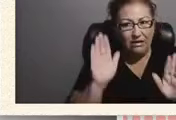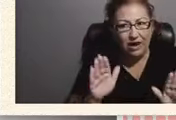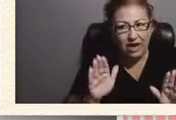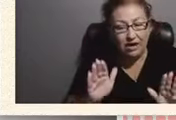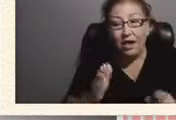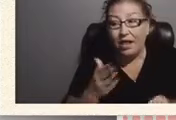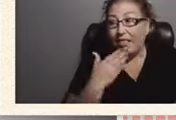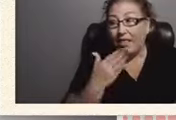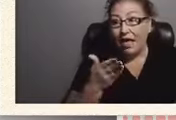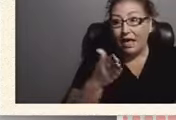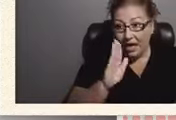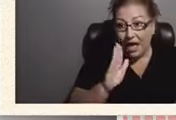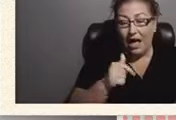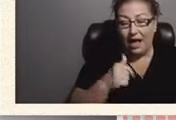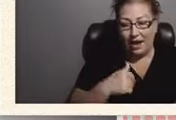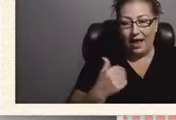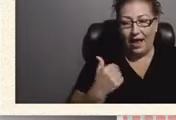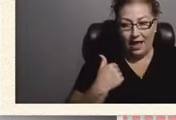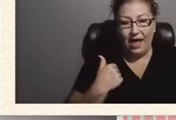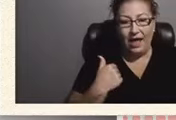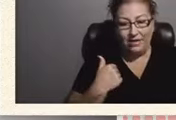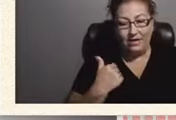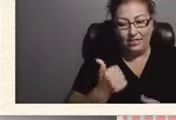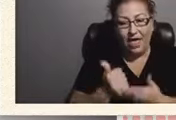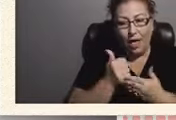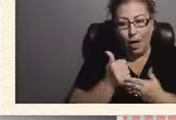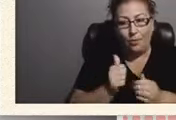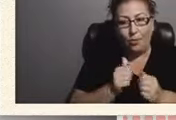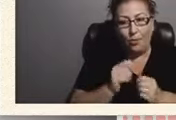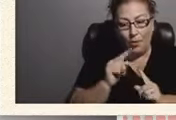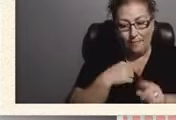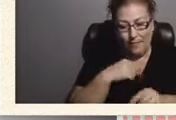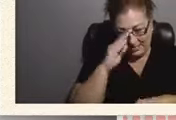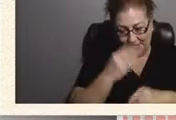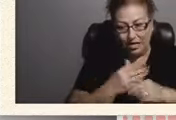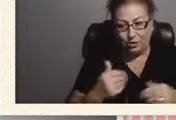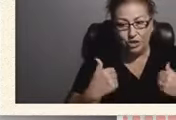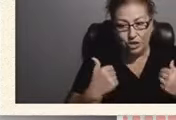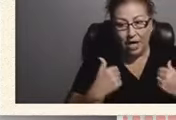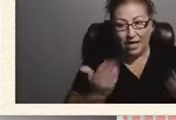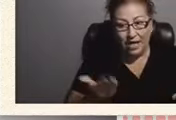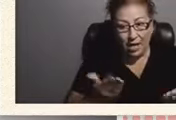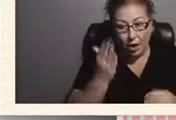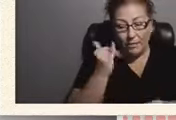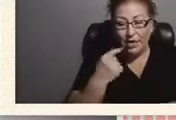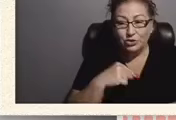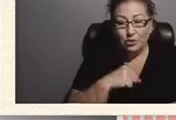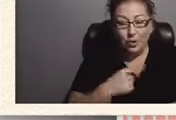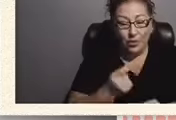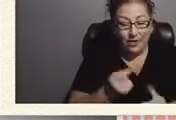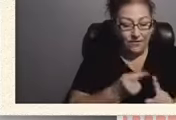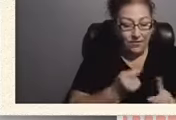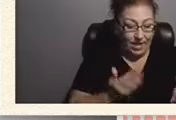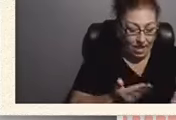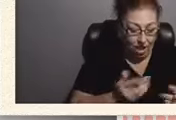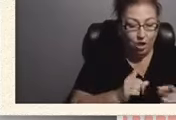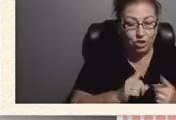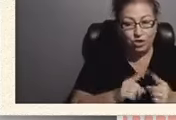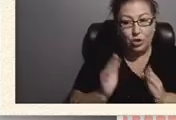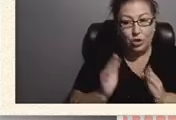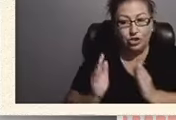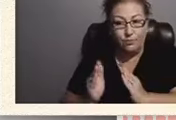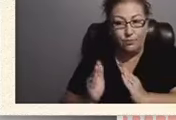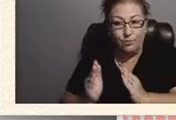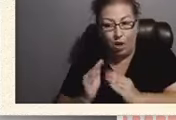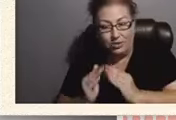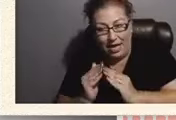the help when my son was young here because we went from here to small little town who